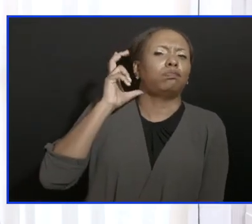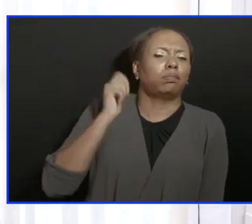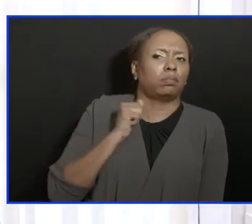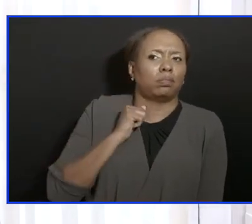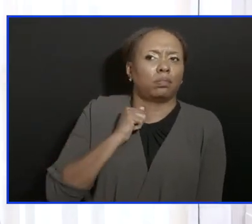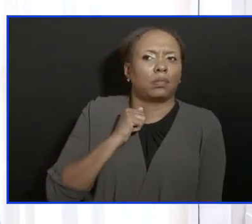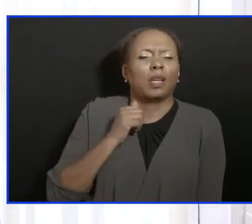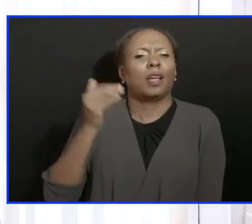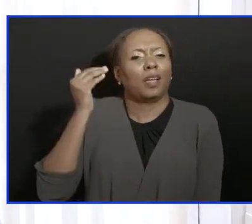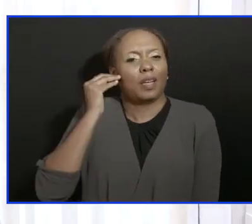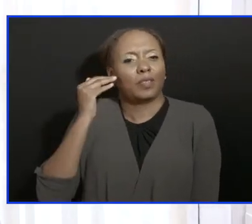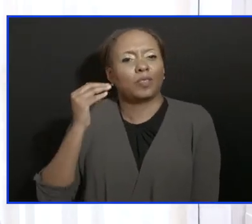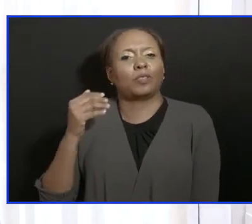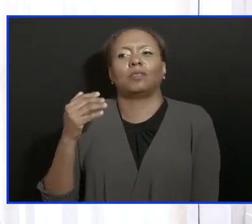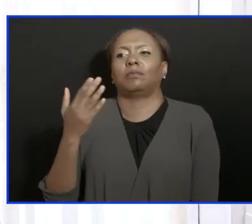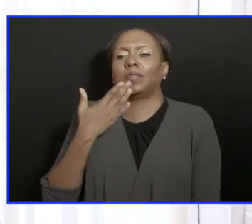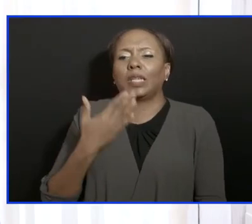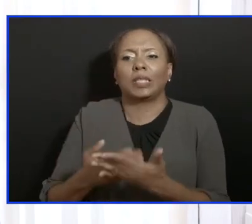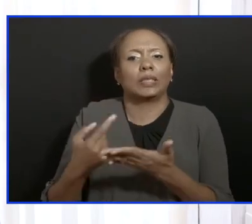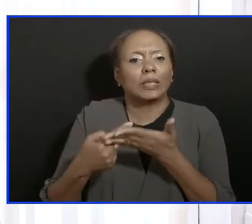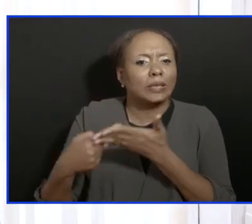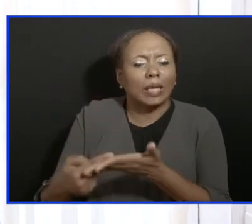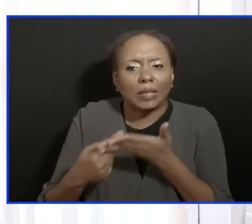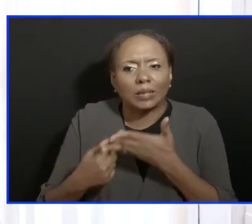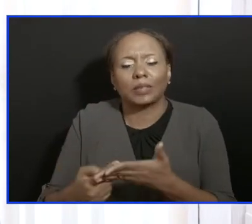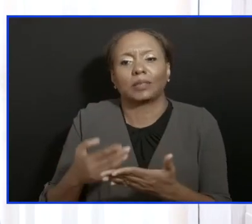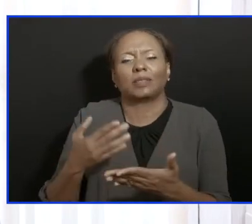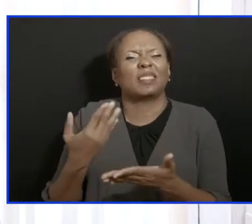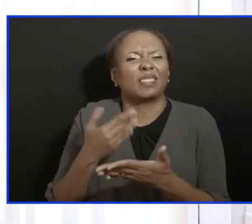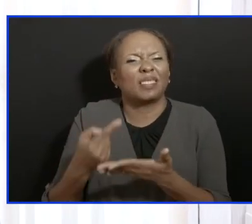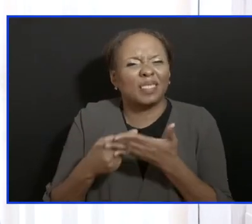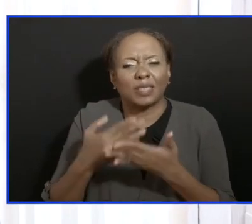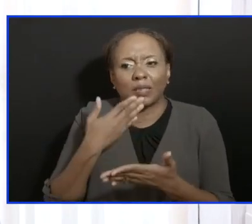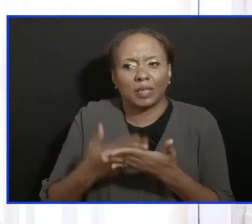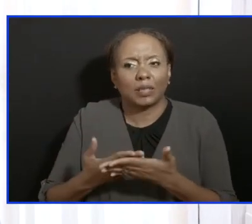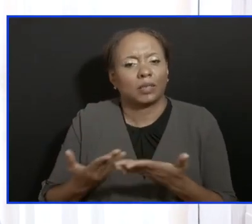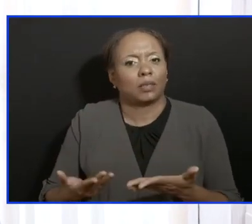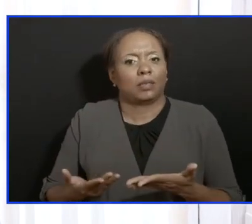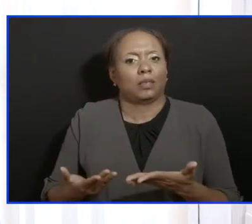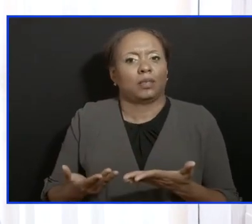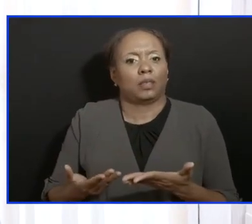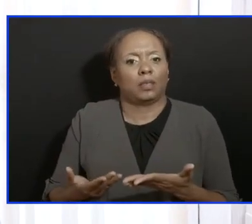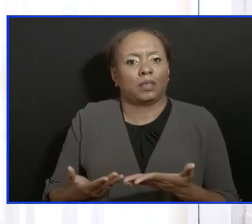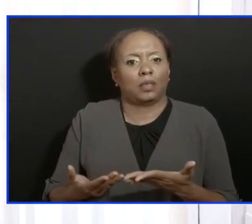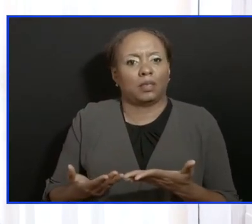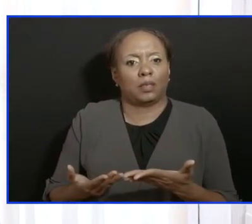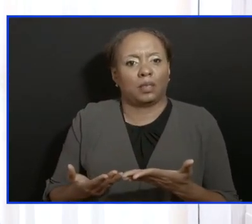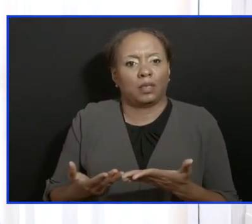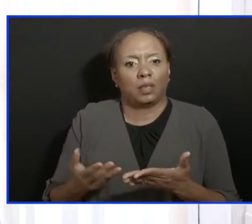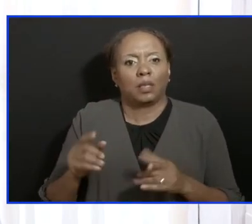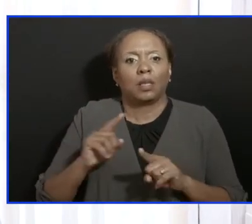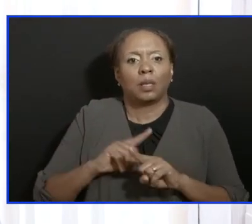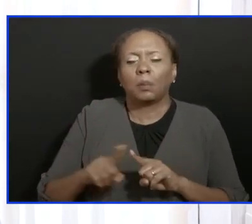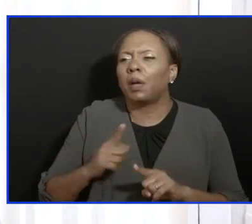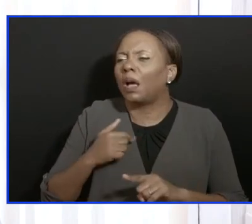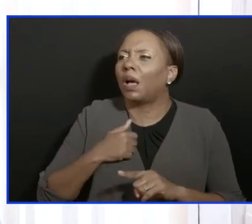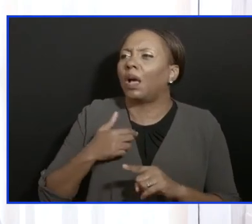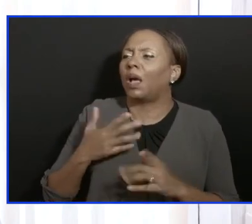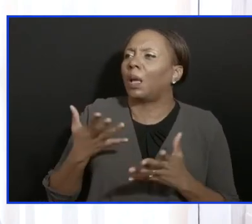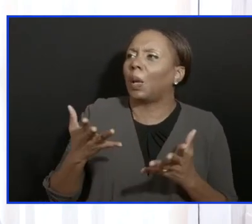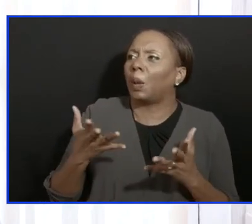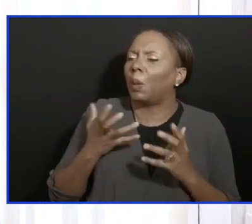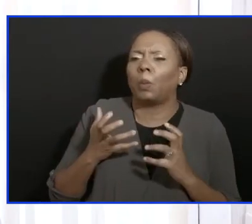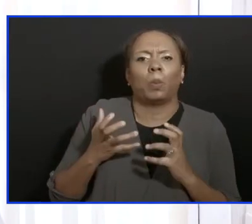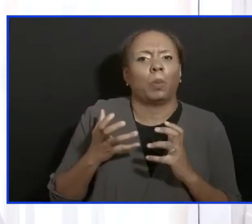in a democracy, but there's a point at which we cannot continue to keep with and hoping for the worst for a nation. And I say to